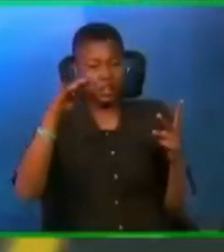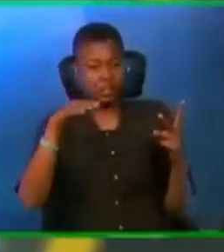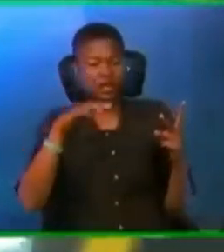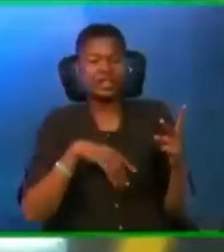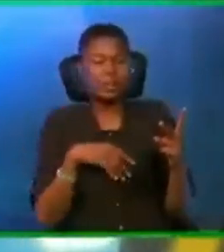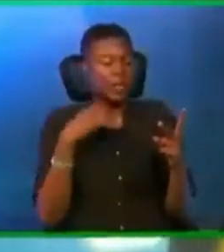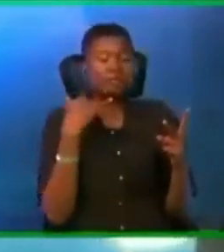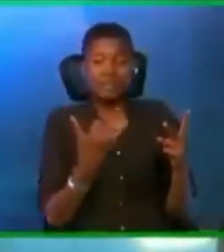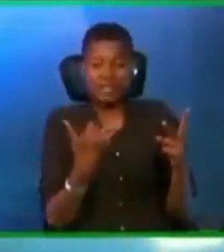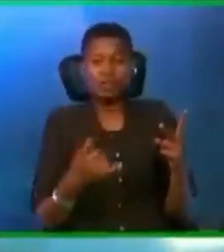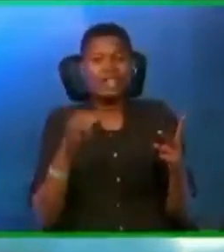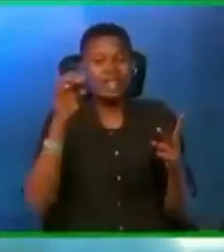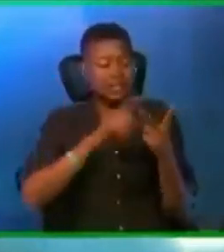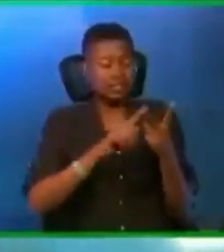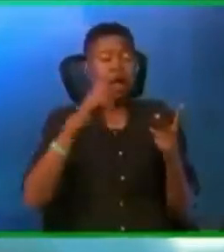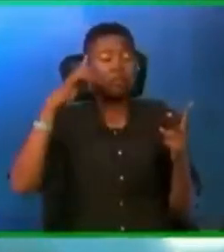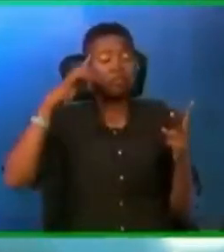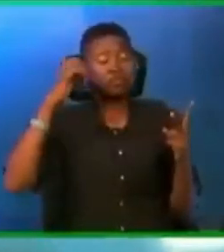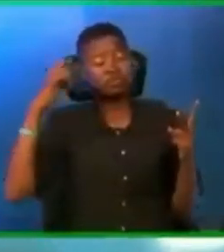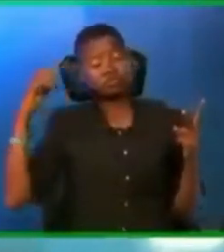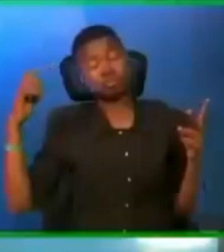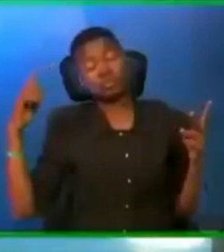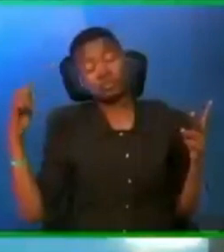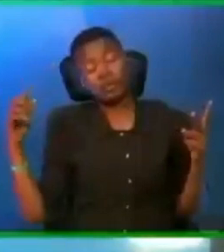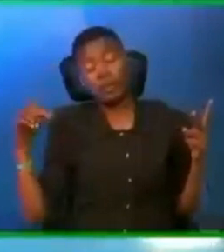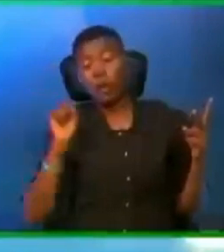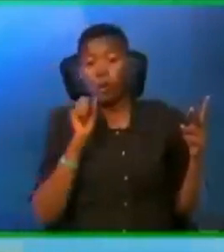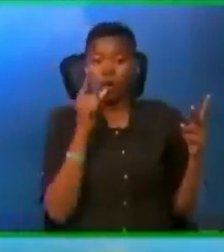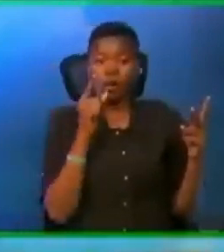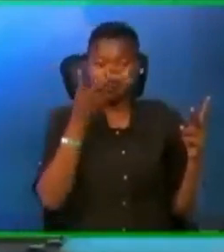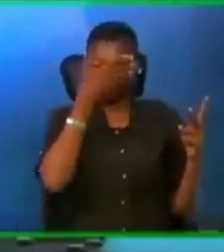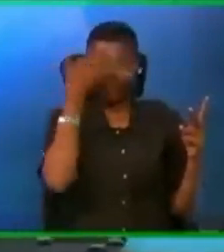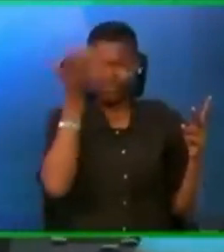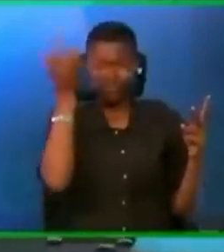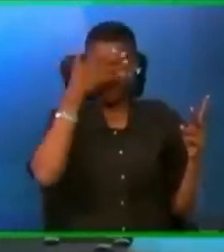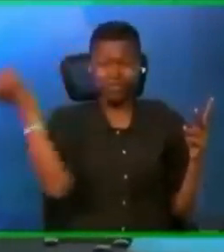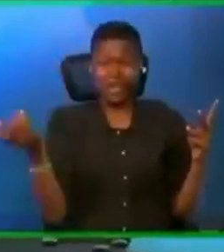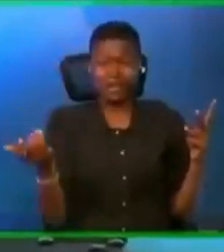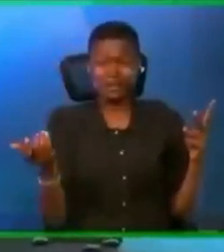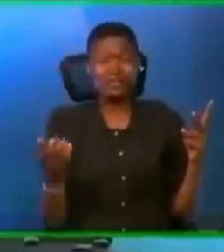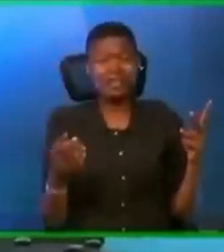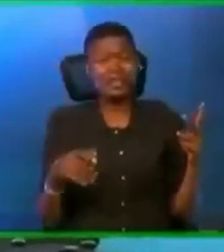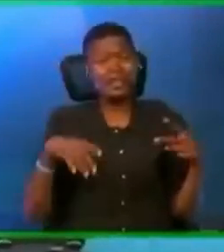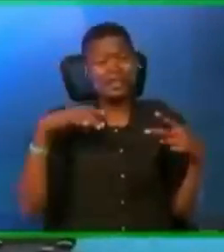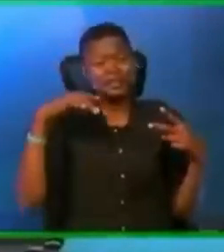from the hardware that I scratched. Retrieve that thing. And then when you have successfully retrieved it, you unite.